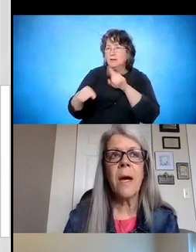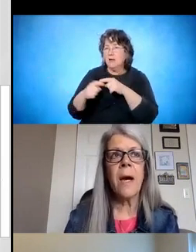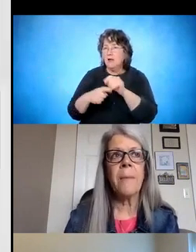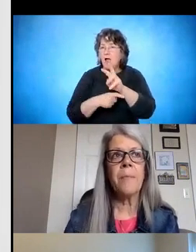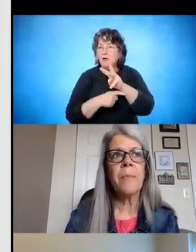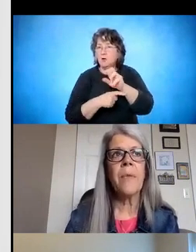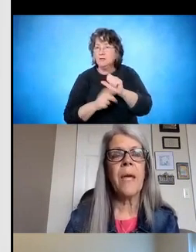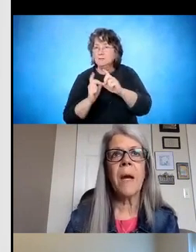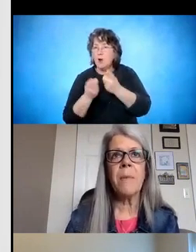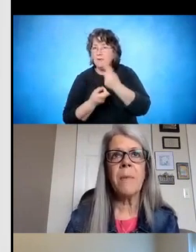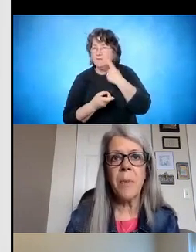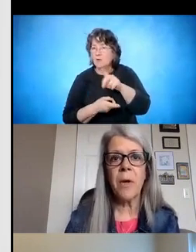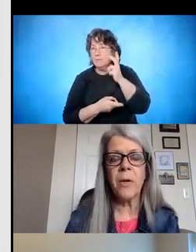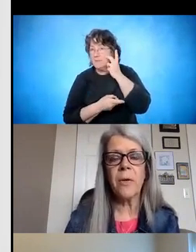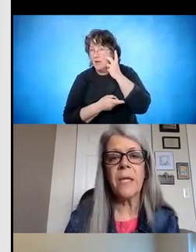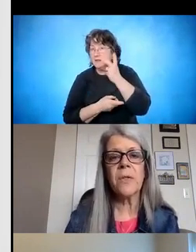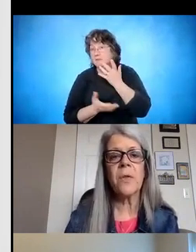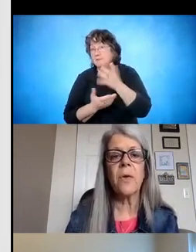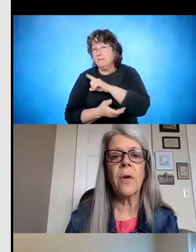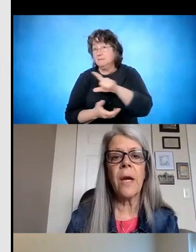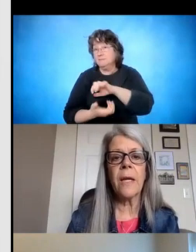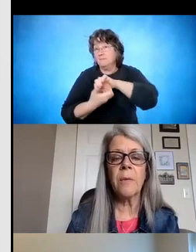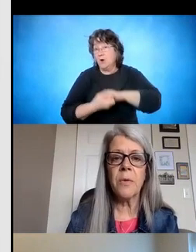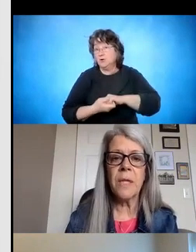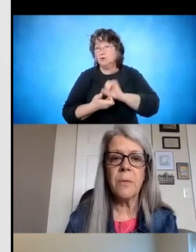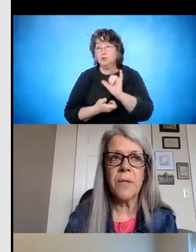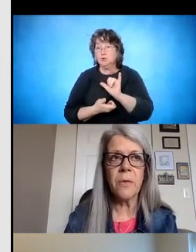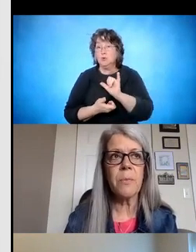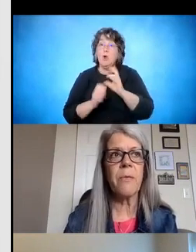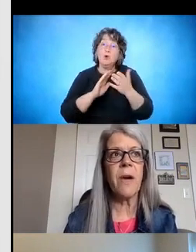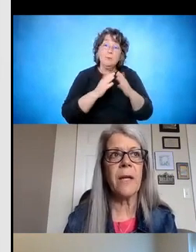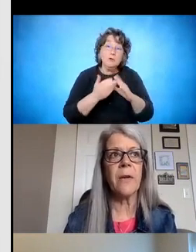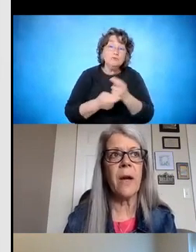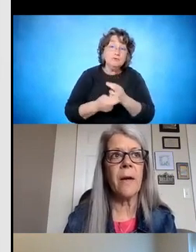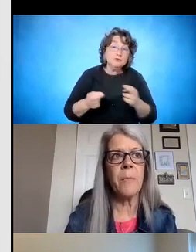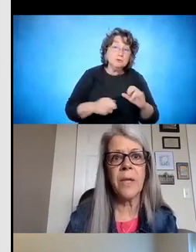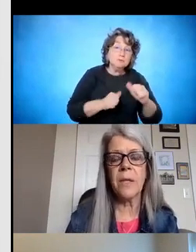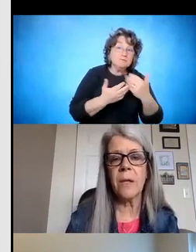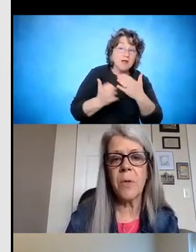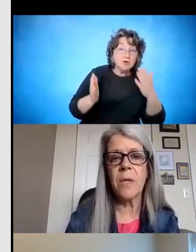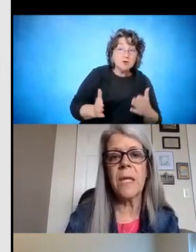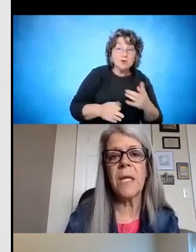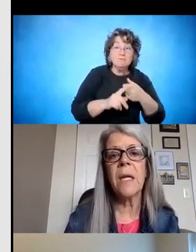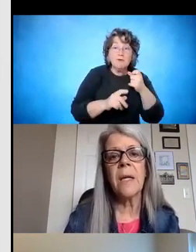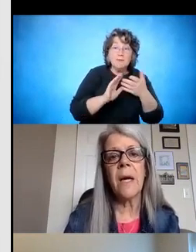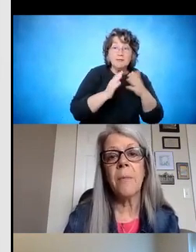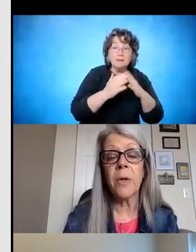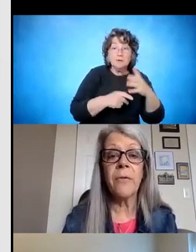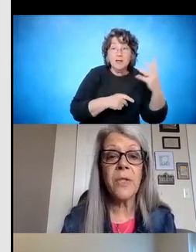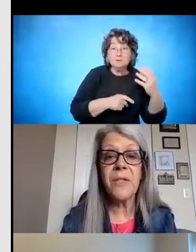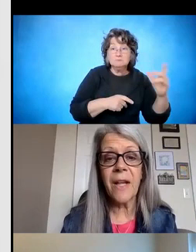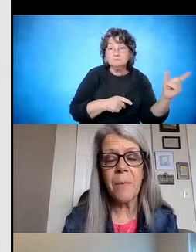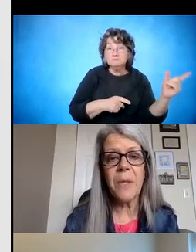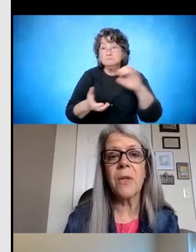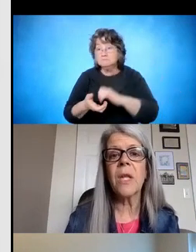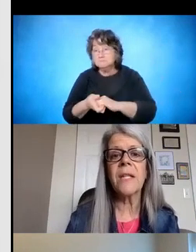they might be a partner in this, or a community resource provider within the community workforce